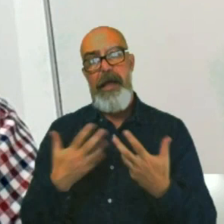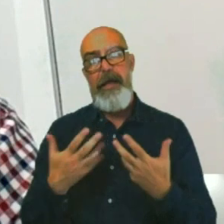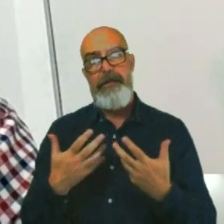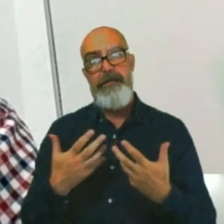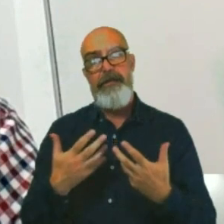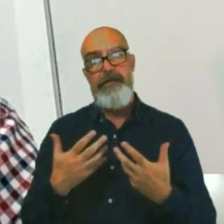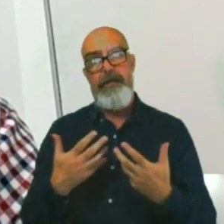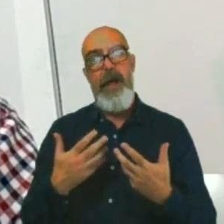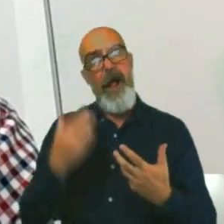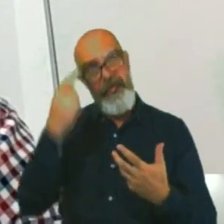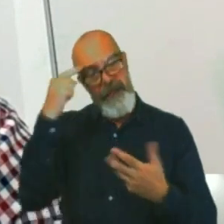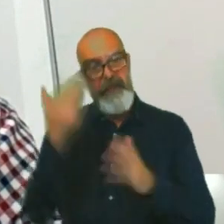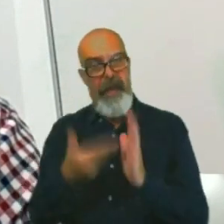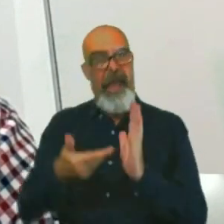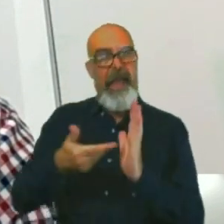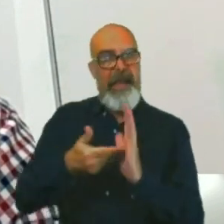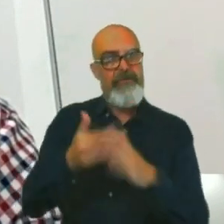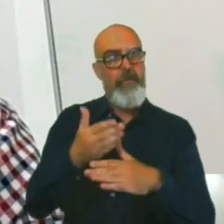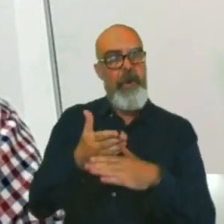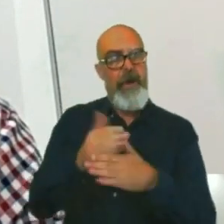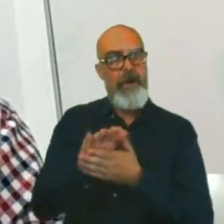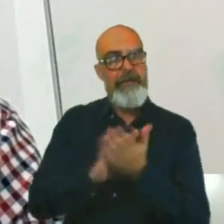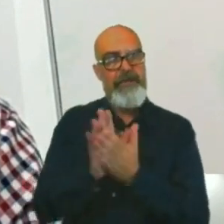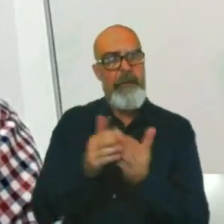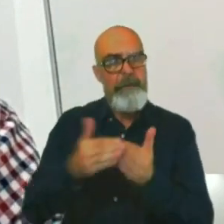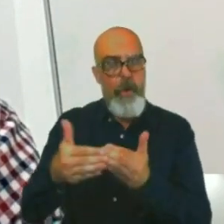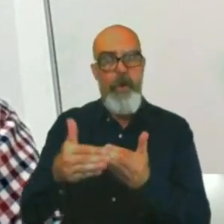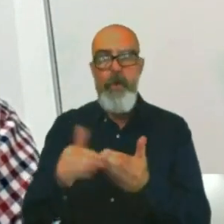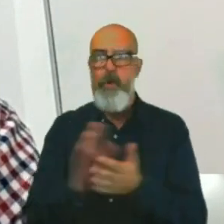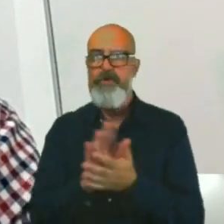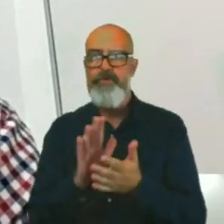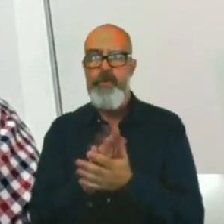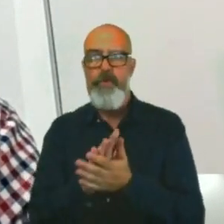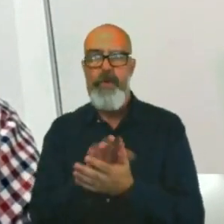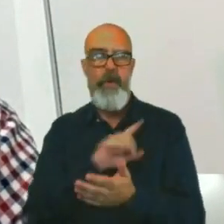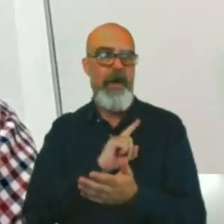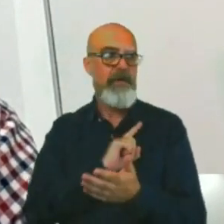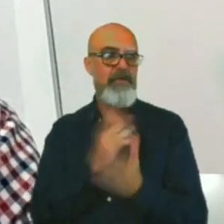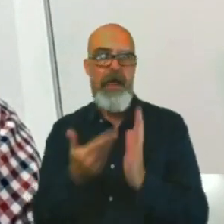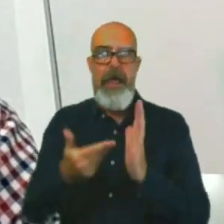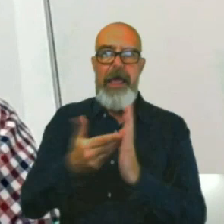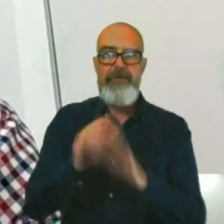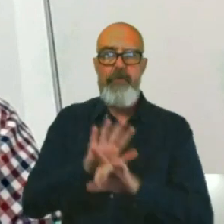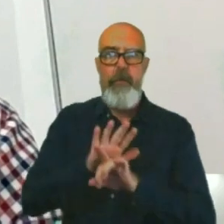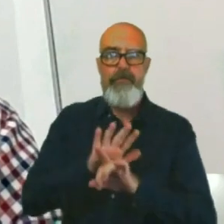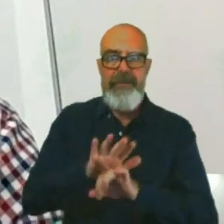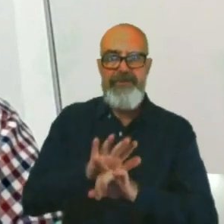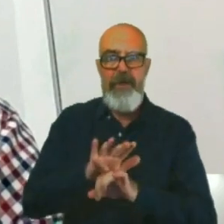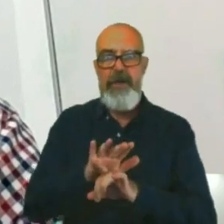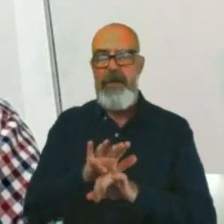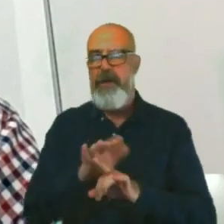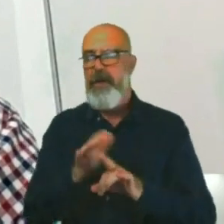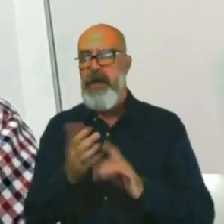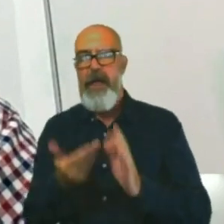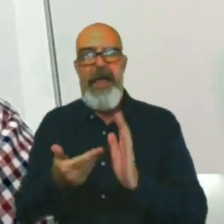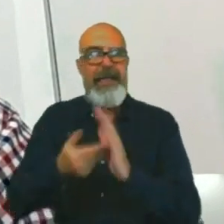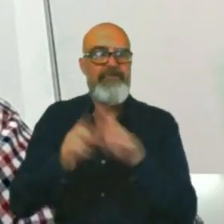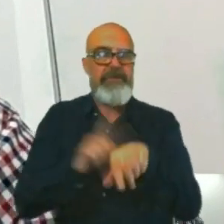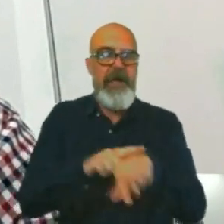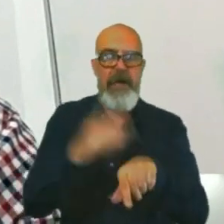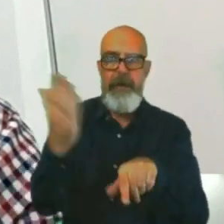because there's the added time constraints with projects. And it's sort of really making people think